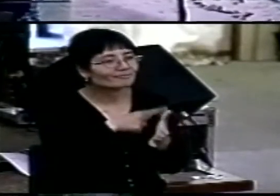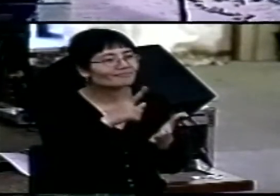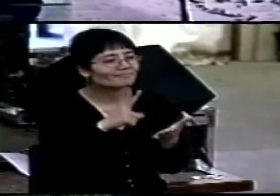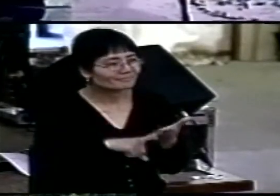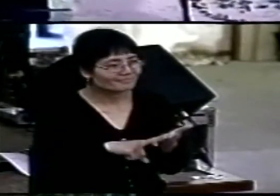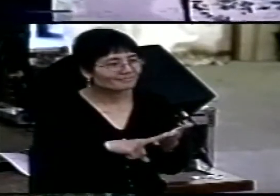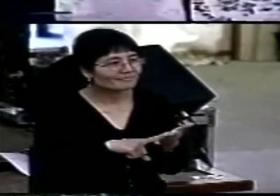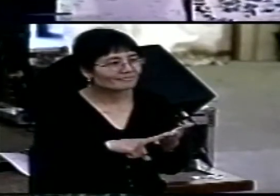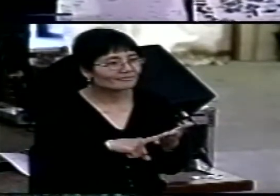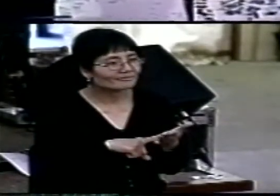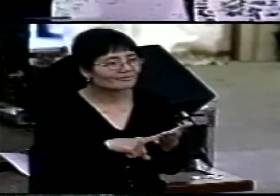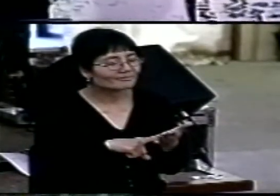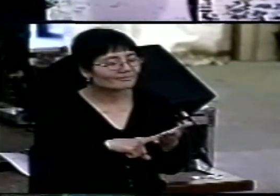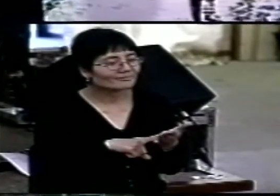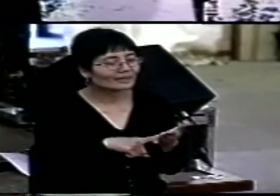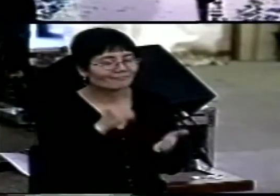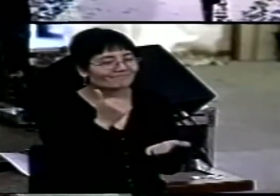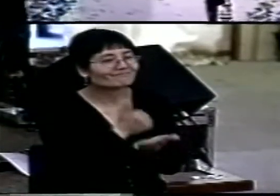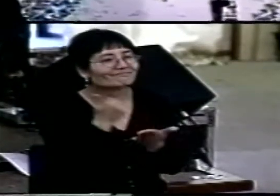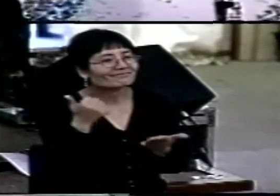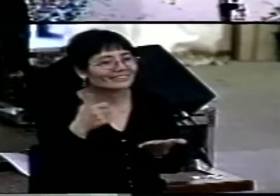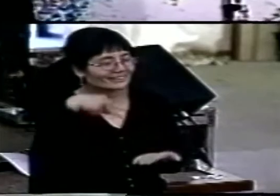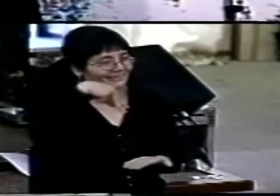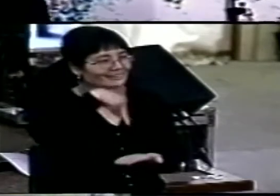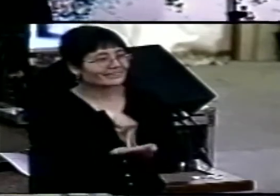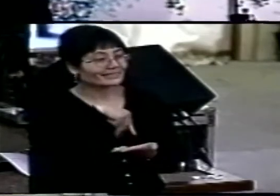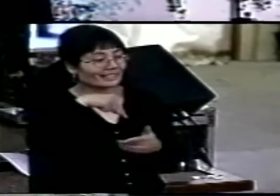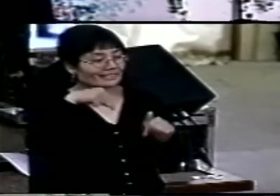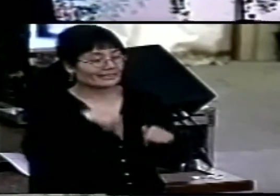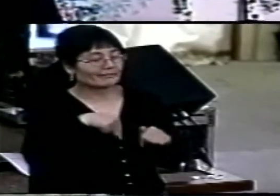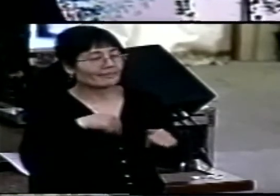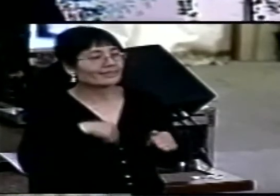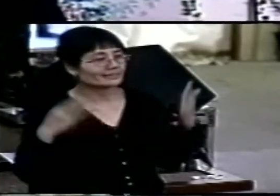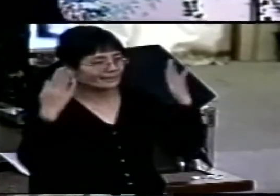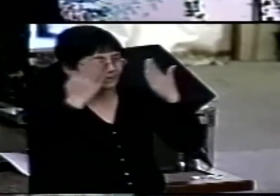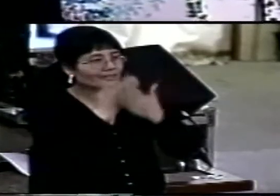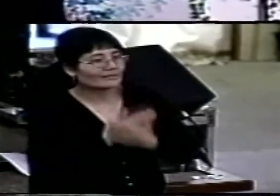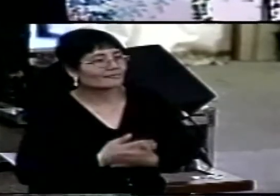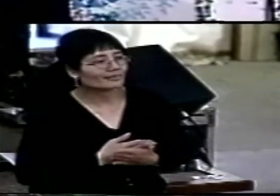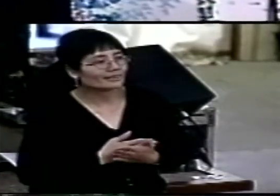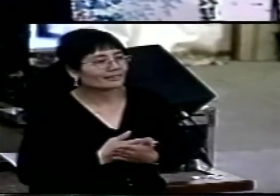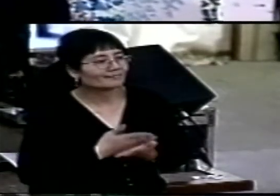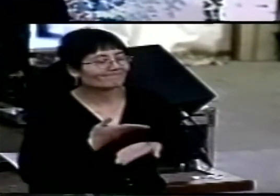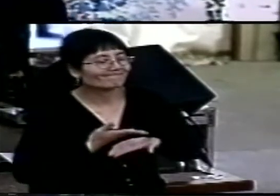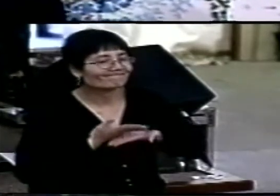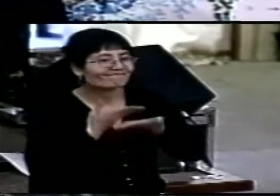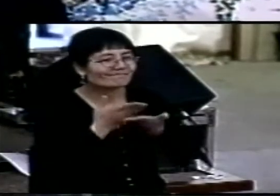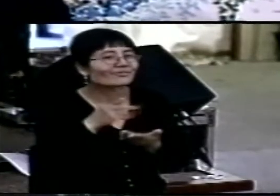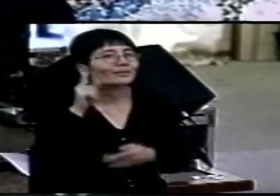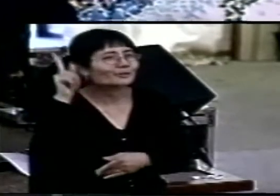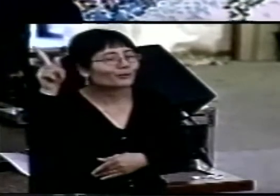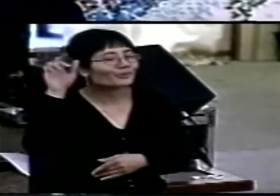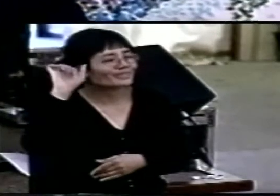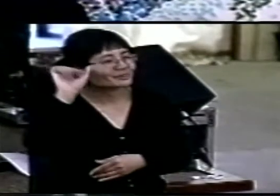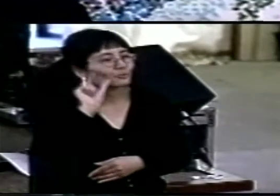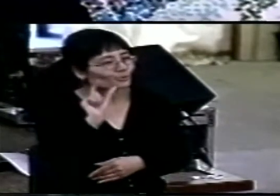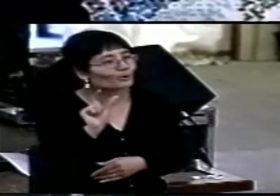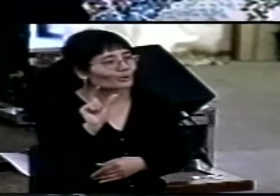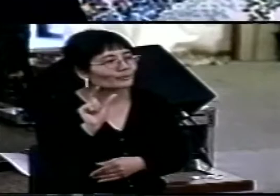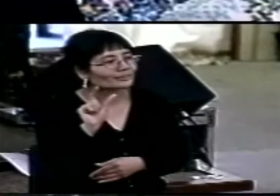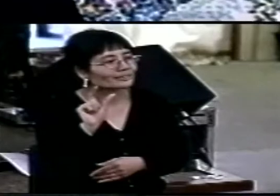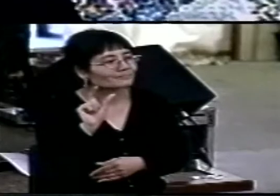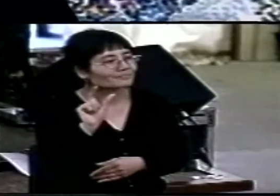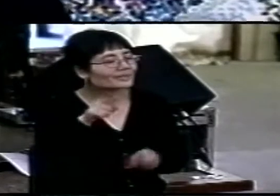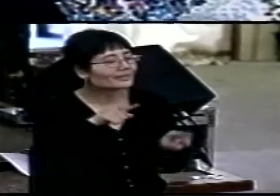to stand before you to share God's word, and particularly given